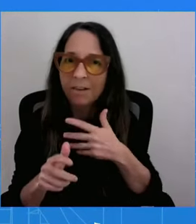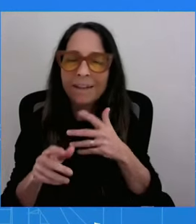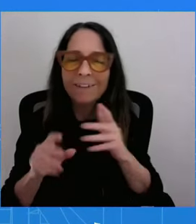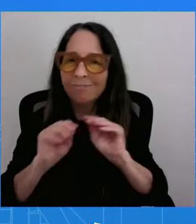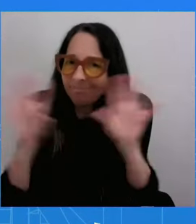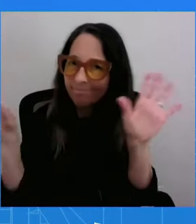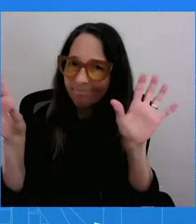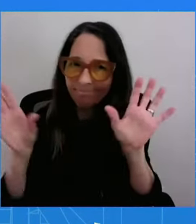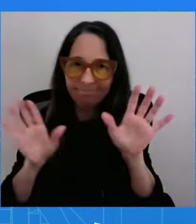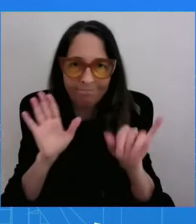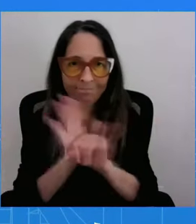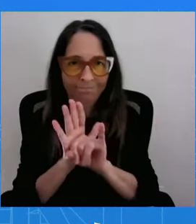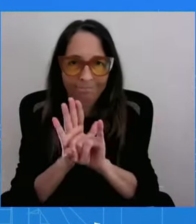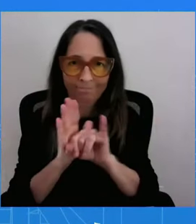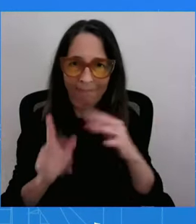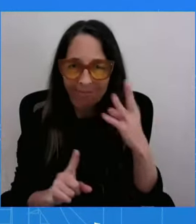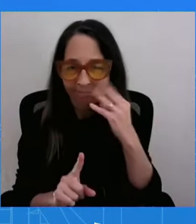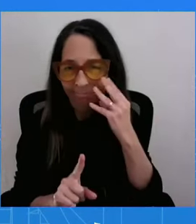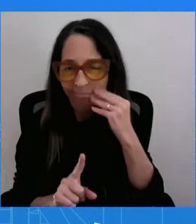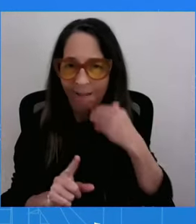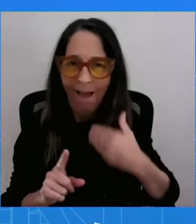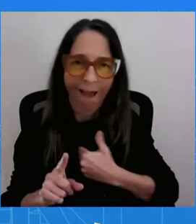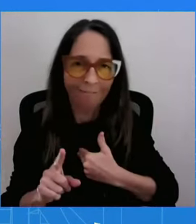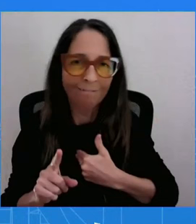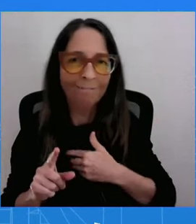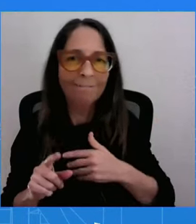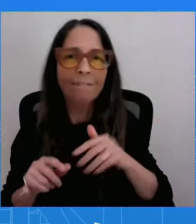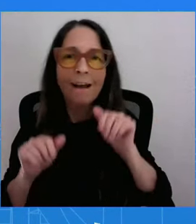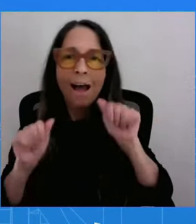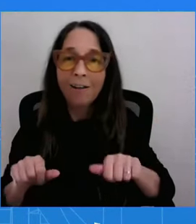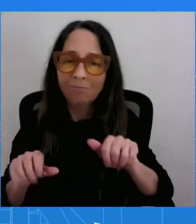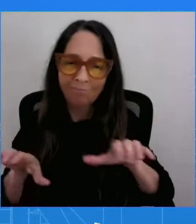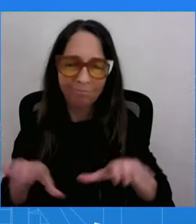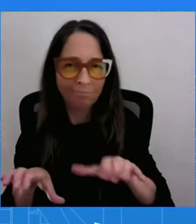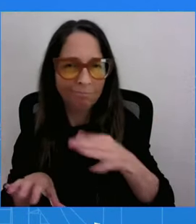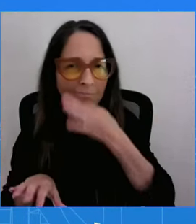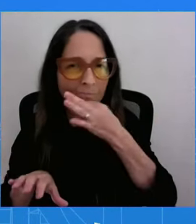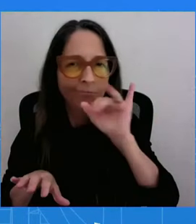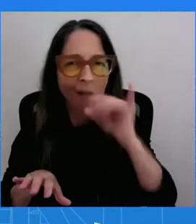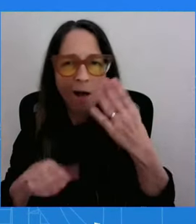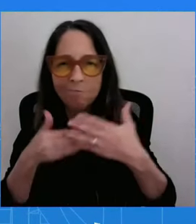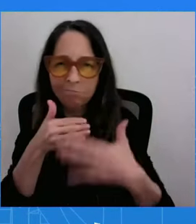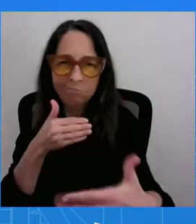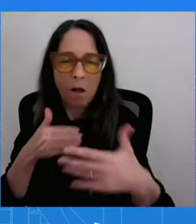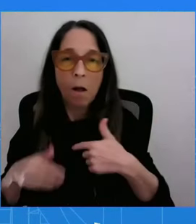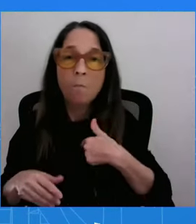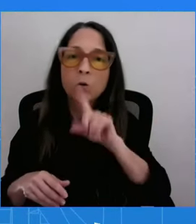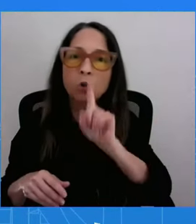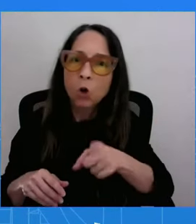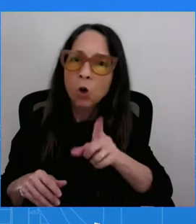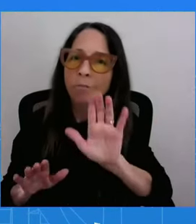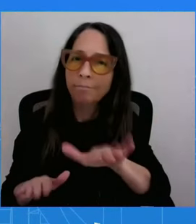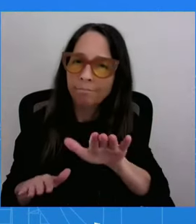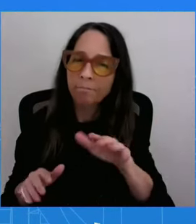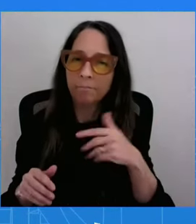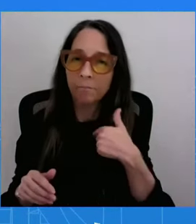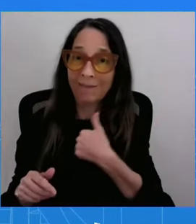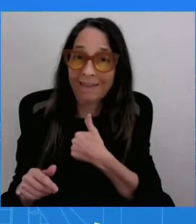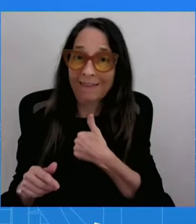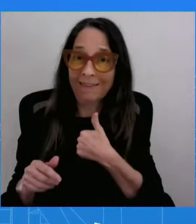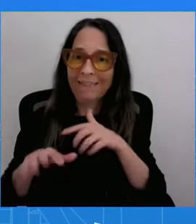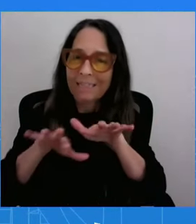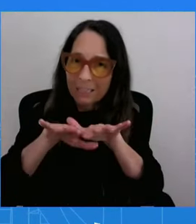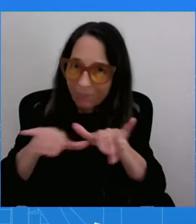knew she could do the job and wanted to make sure that we had a diverse administration to go alongside that.